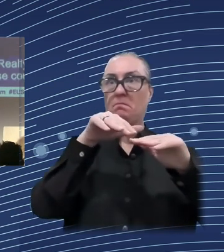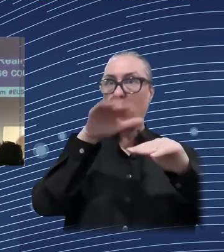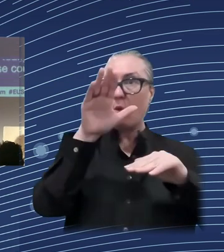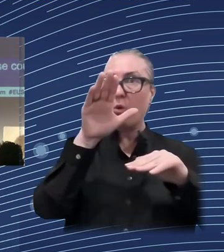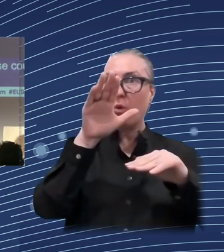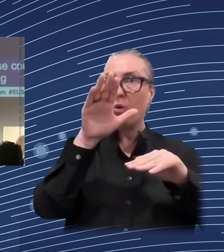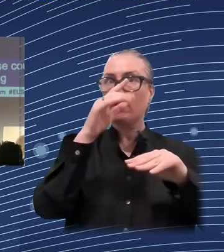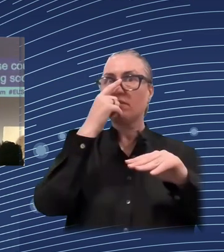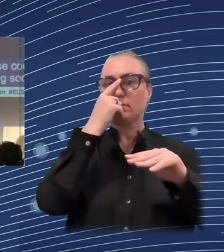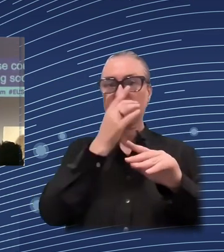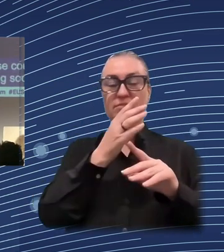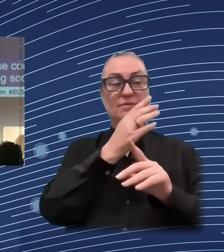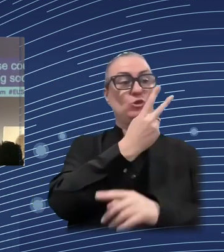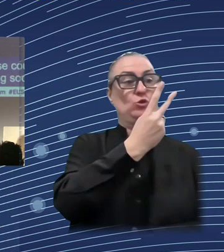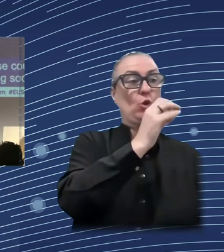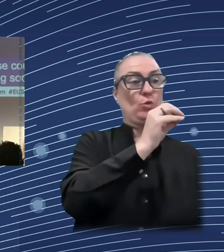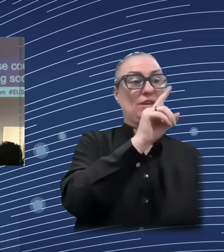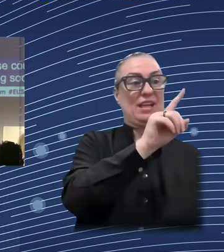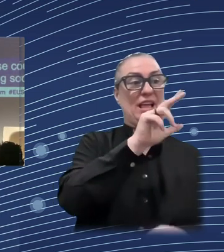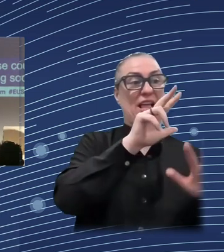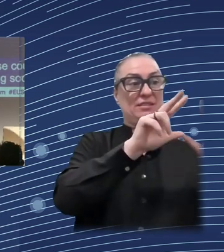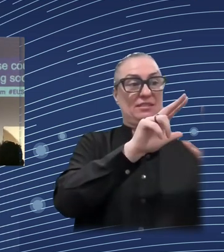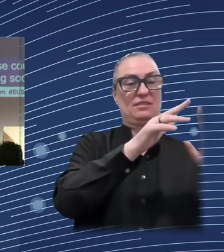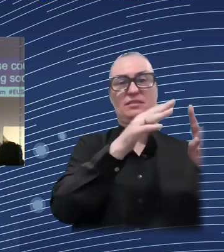discretionary changes to the automatic stabilizers.